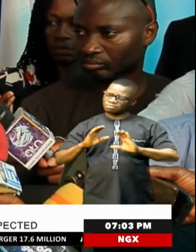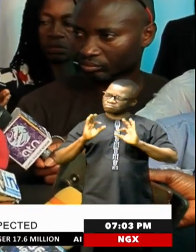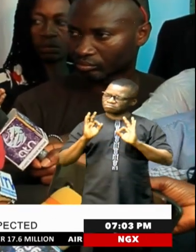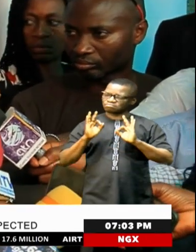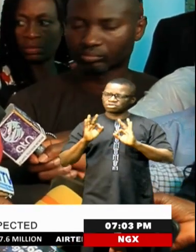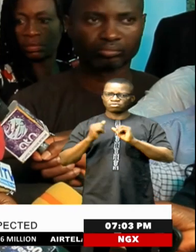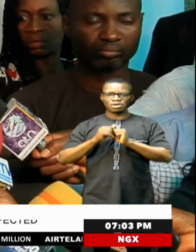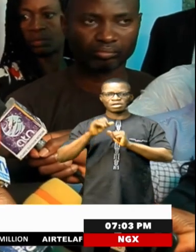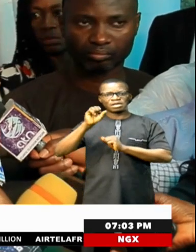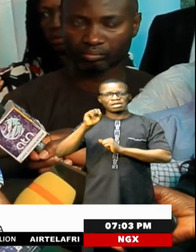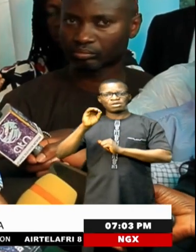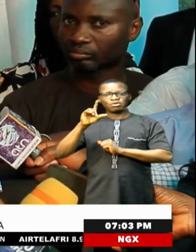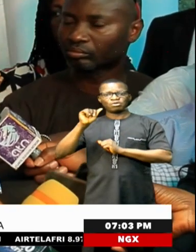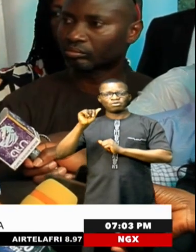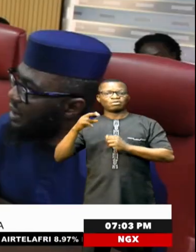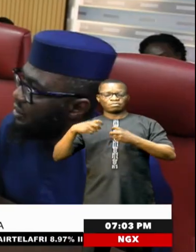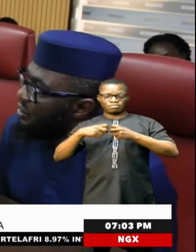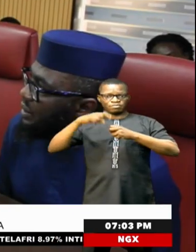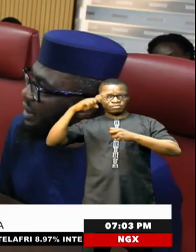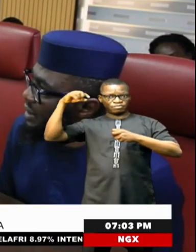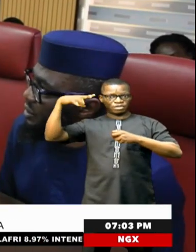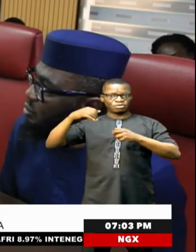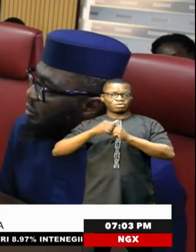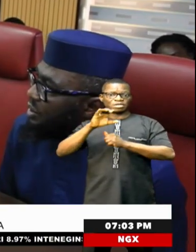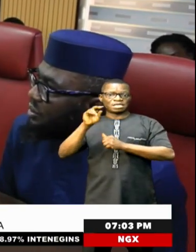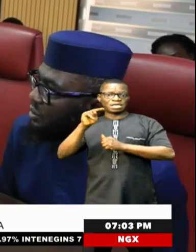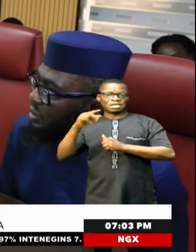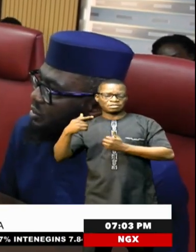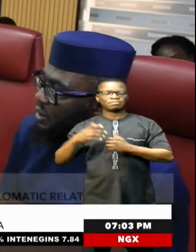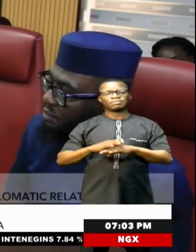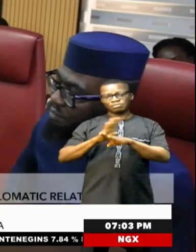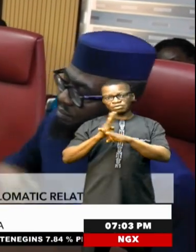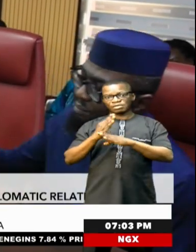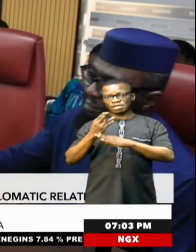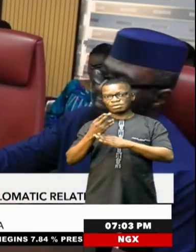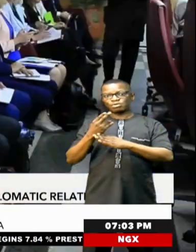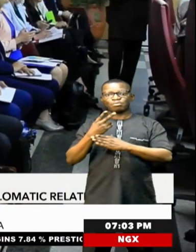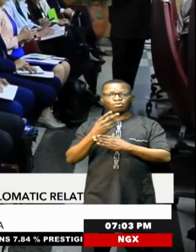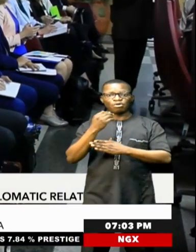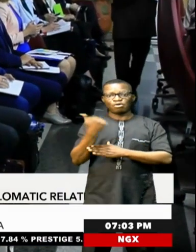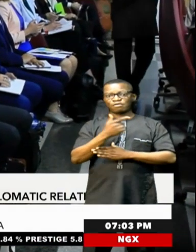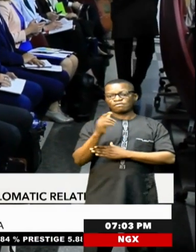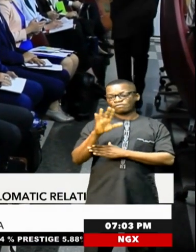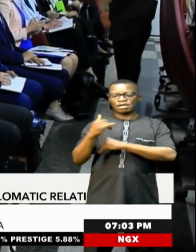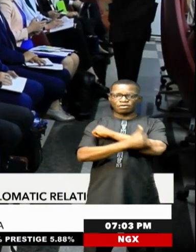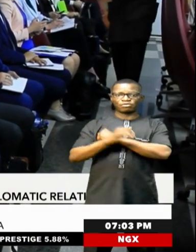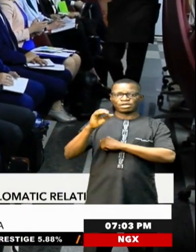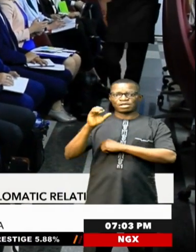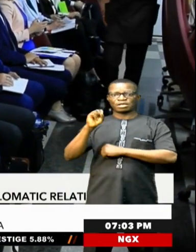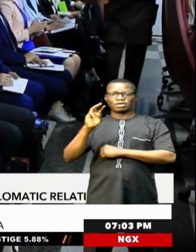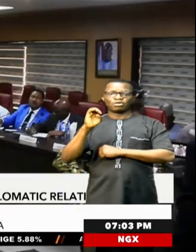with even the CNG that we're talking about. Trade volume between Nigeria and the five Nordic countries of Sweden, Denmark,